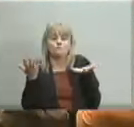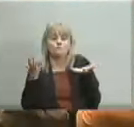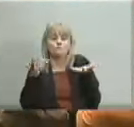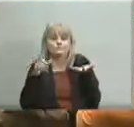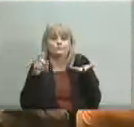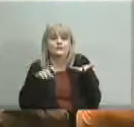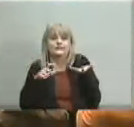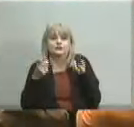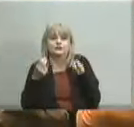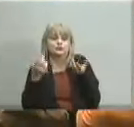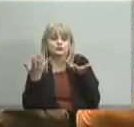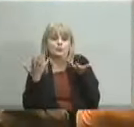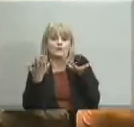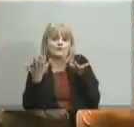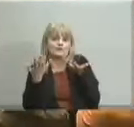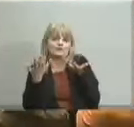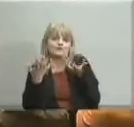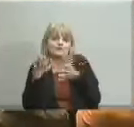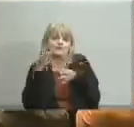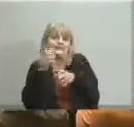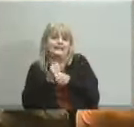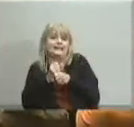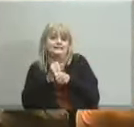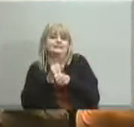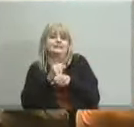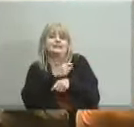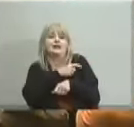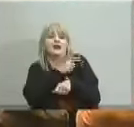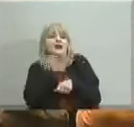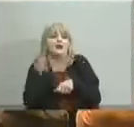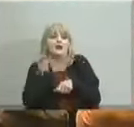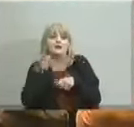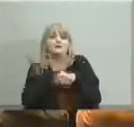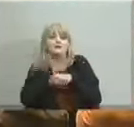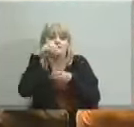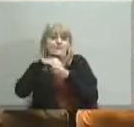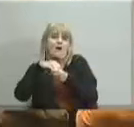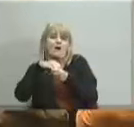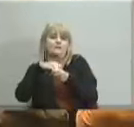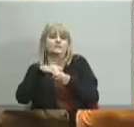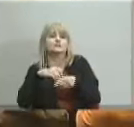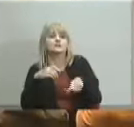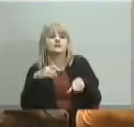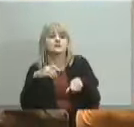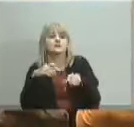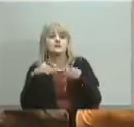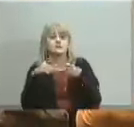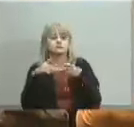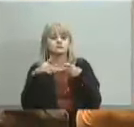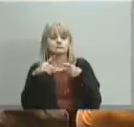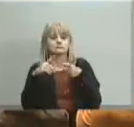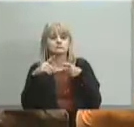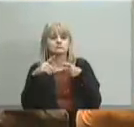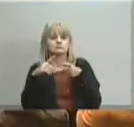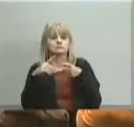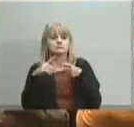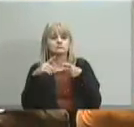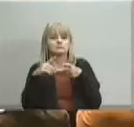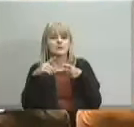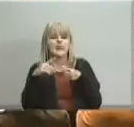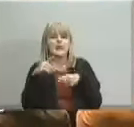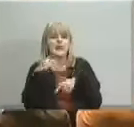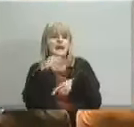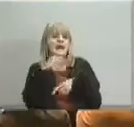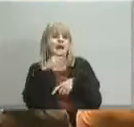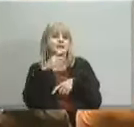get stakeholder input but give the authority and the responsibility all to the superintendent those are my thoughts